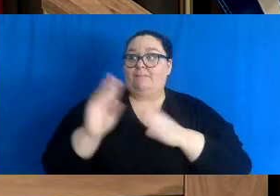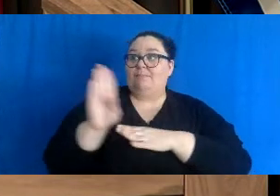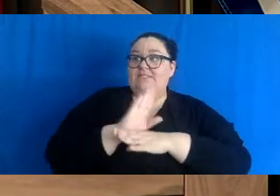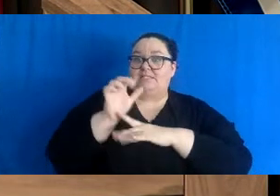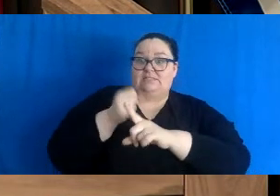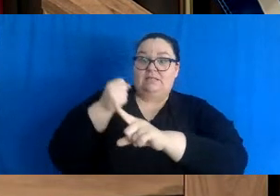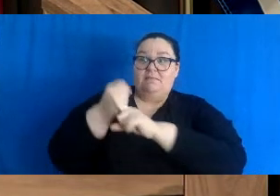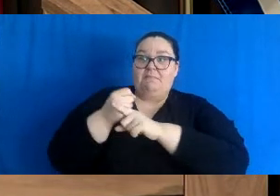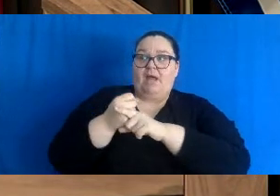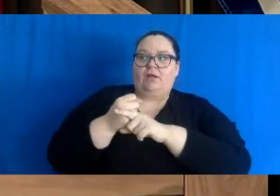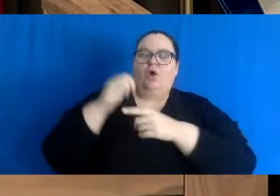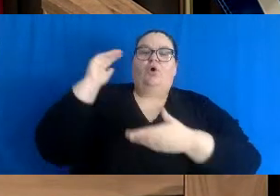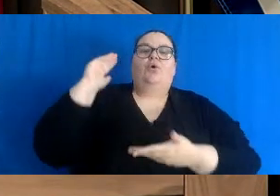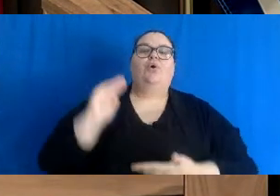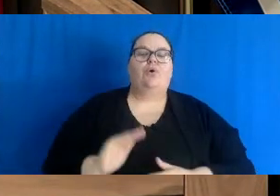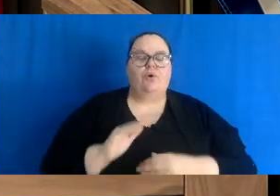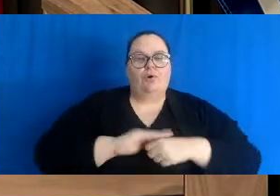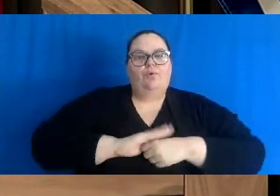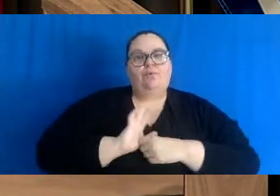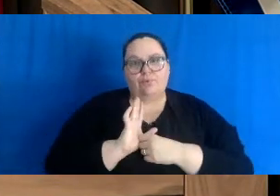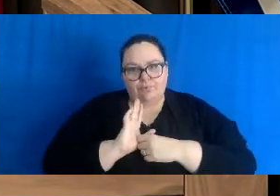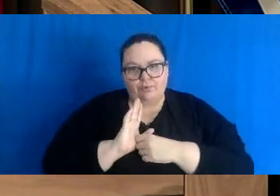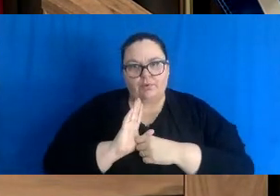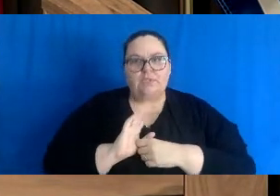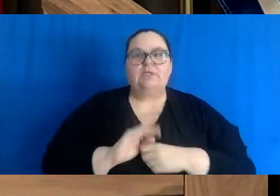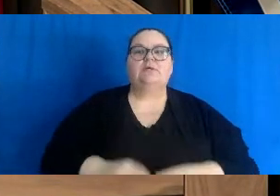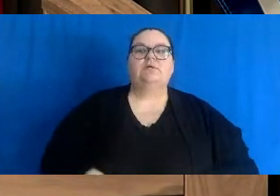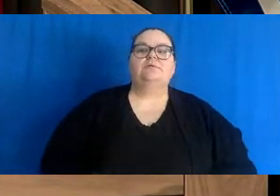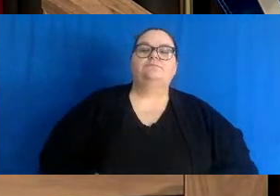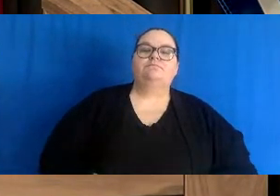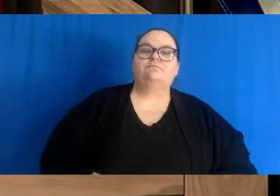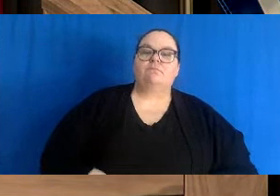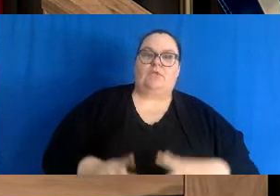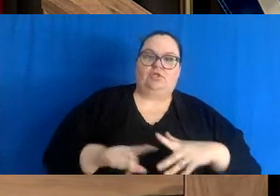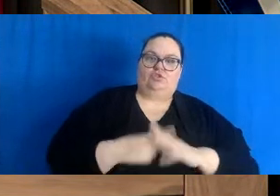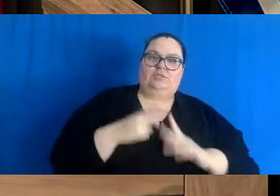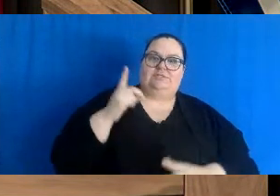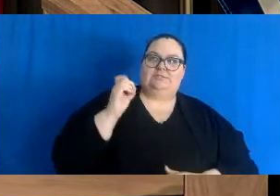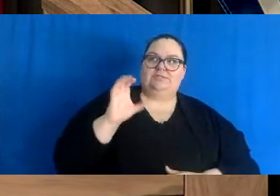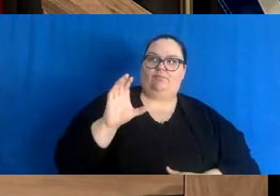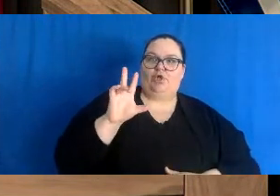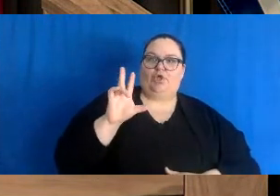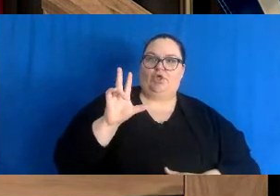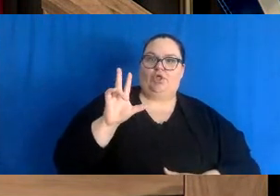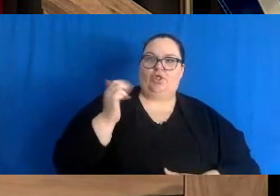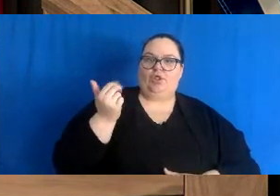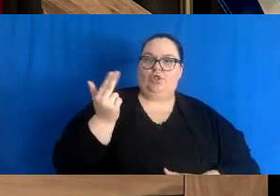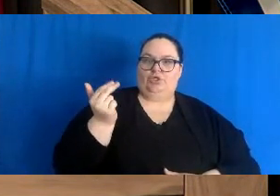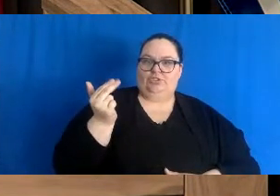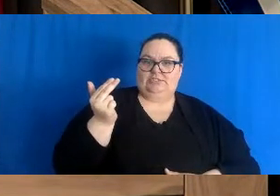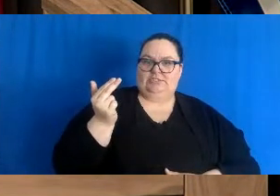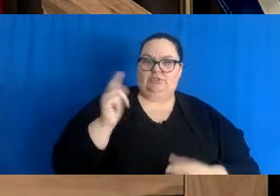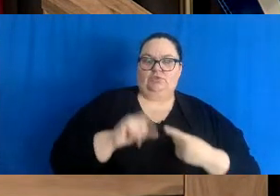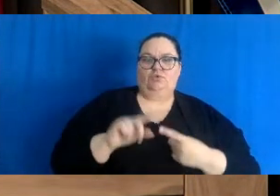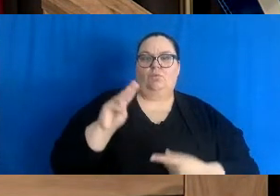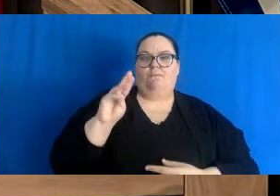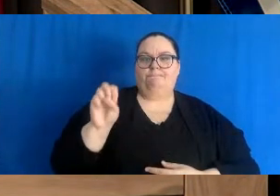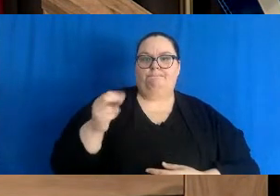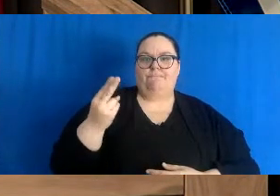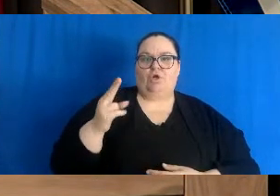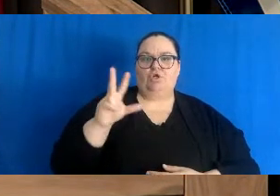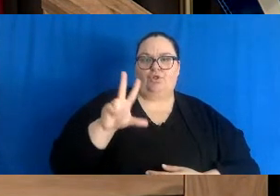Application for this phase covers impacts experienced from December 13, 2021 until March 31, 2022.